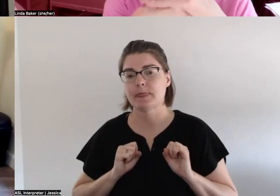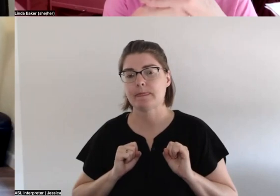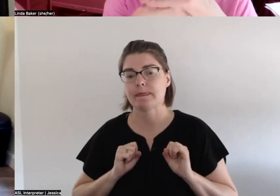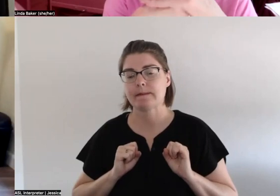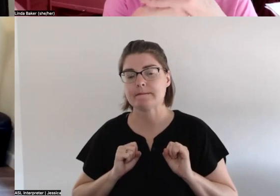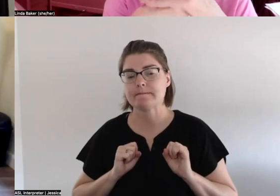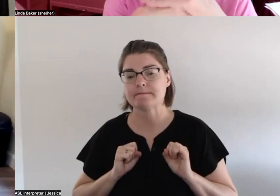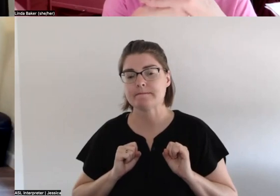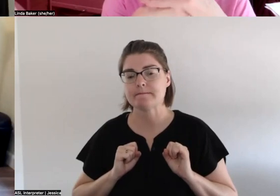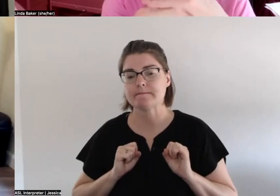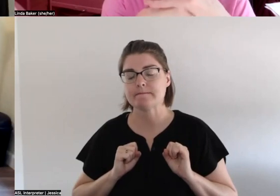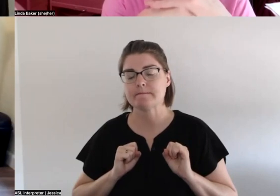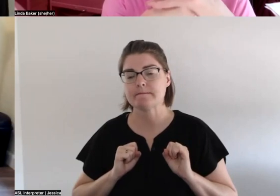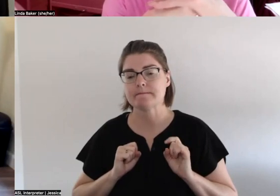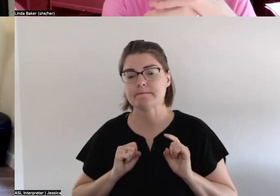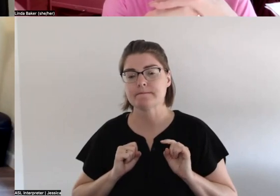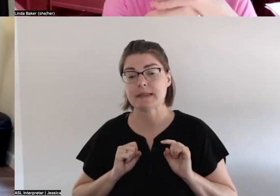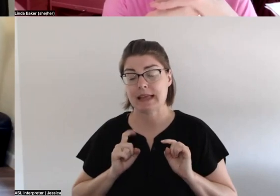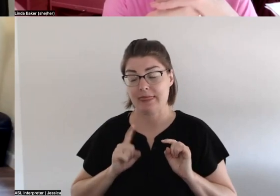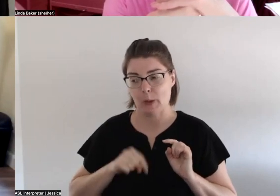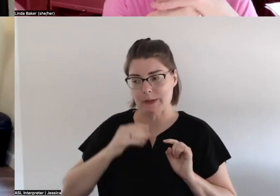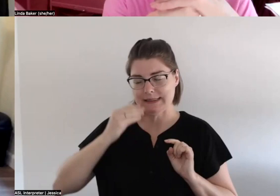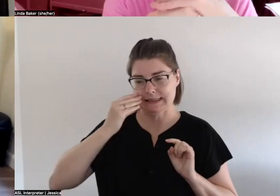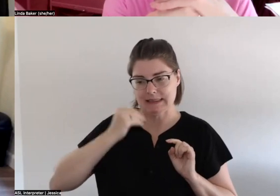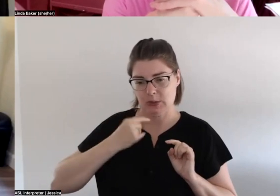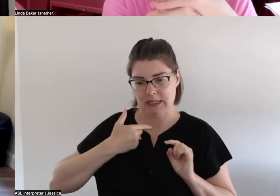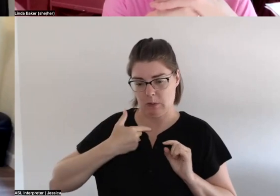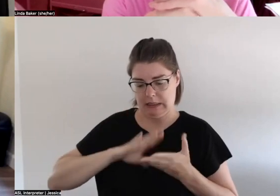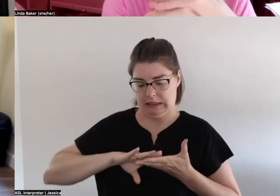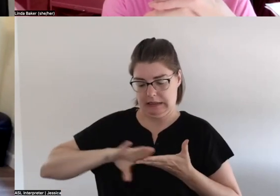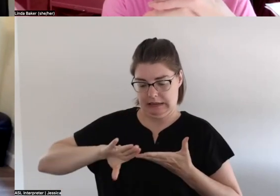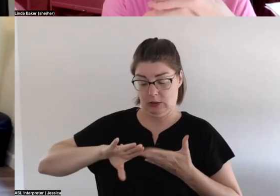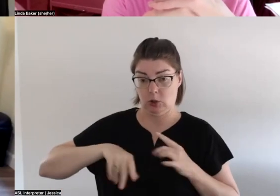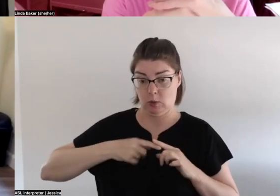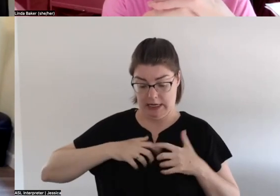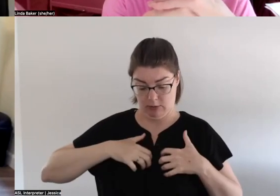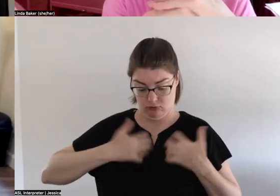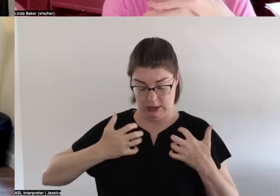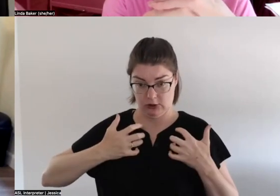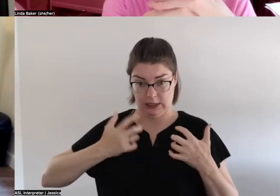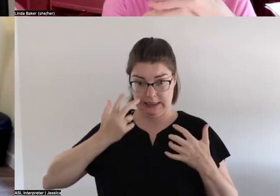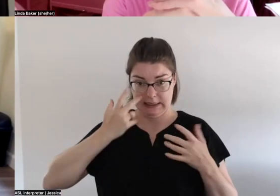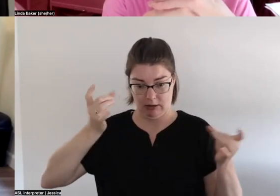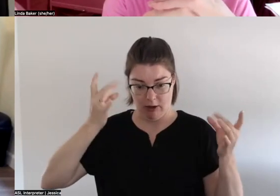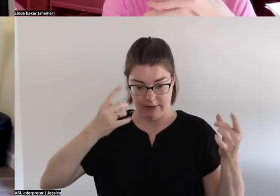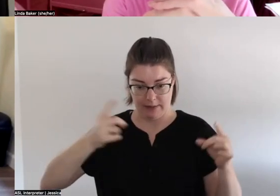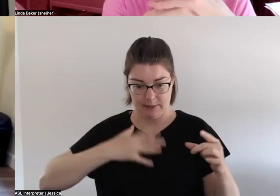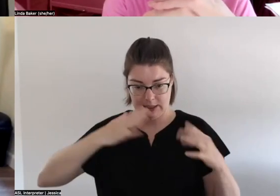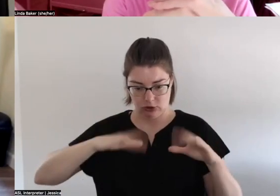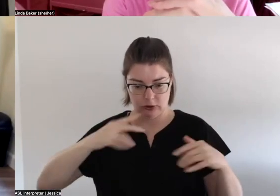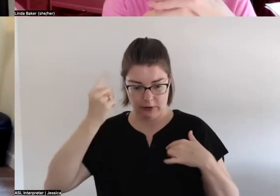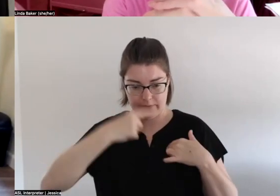those experiences of when i was raging and seeing the horror in my children's face